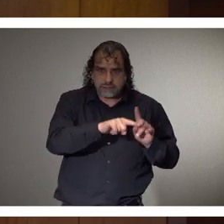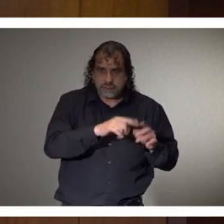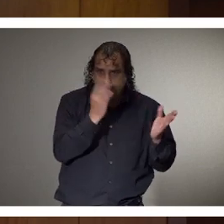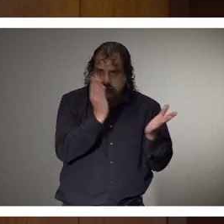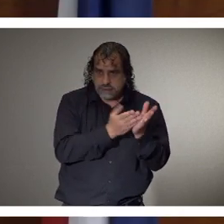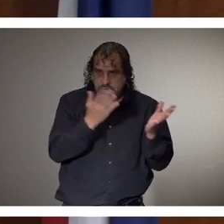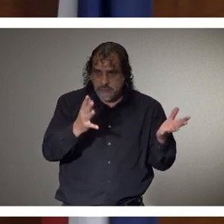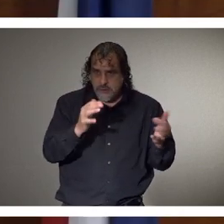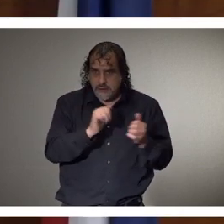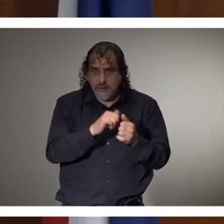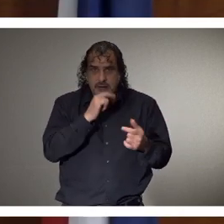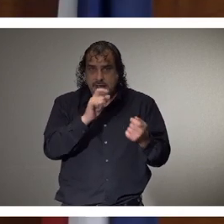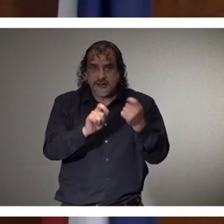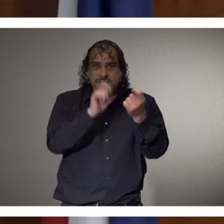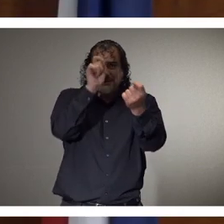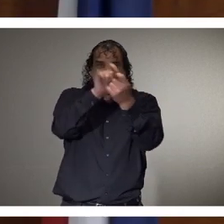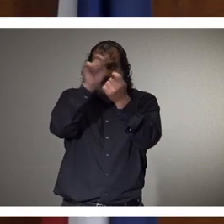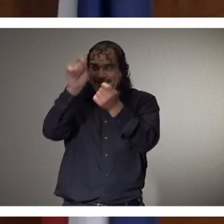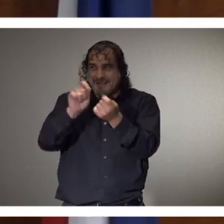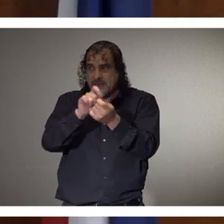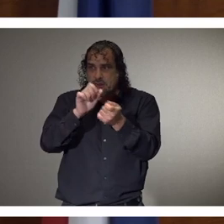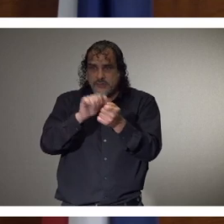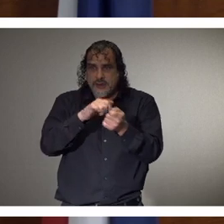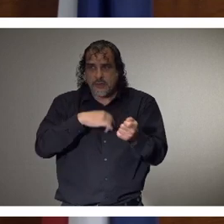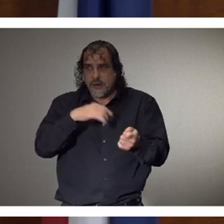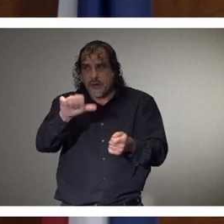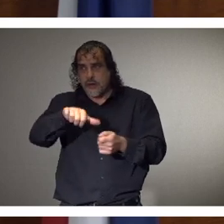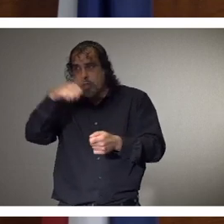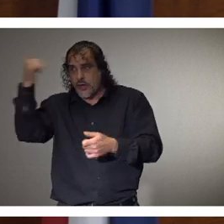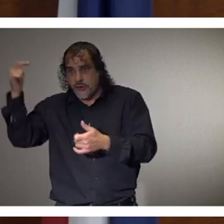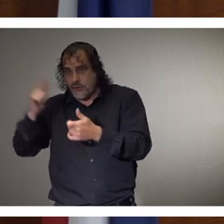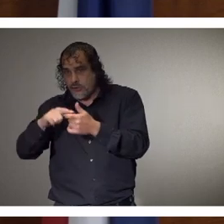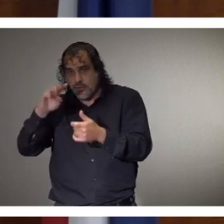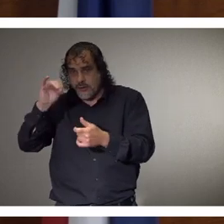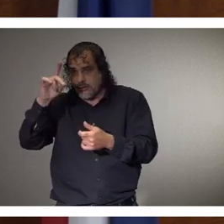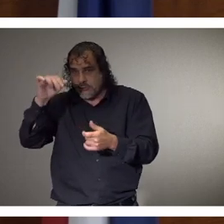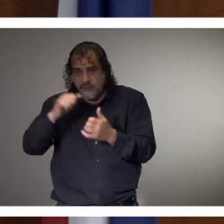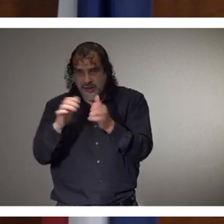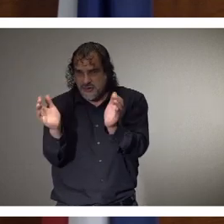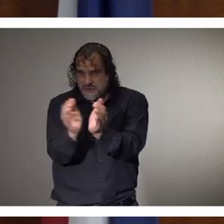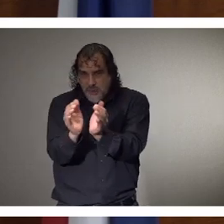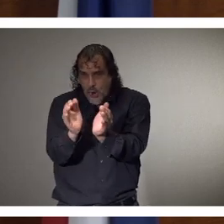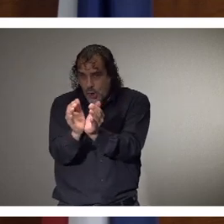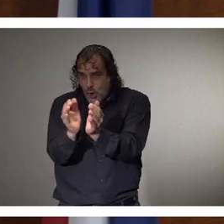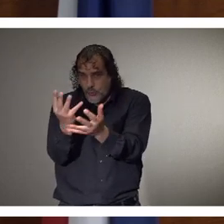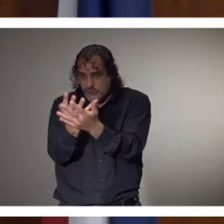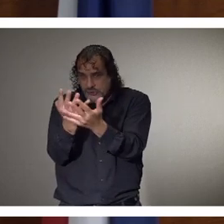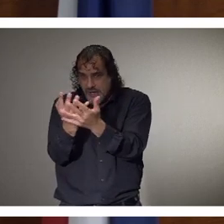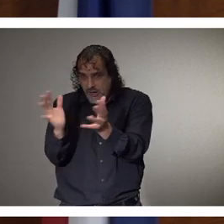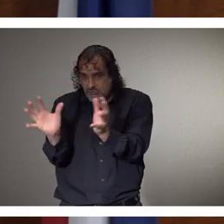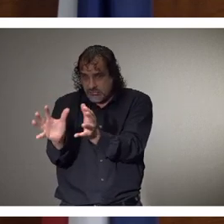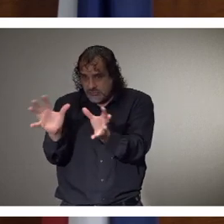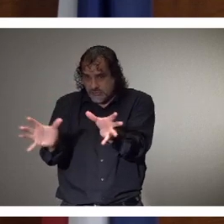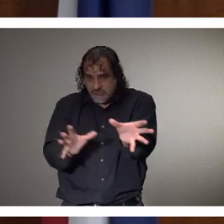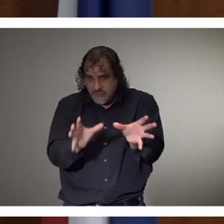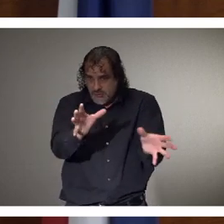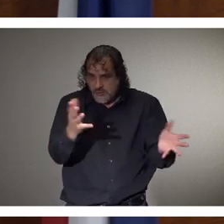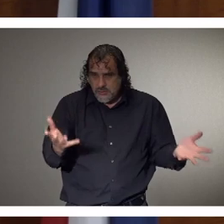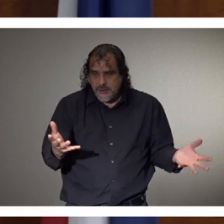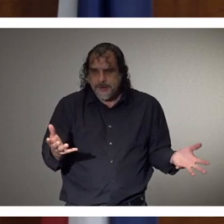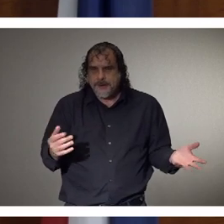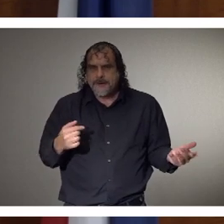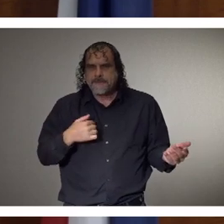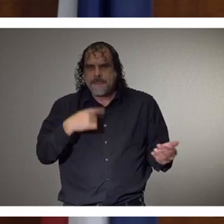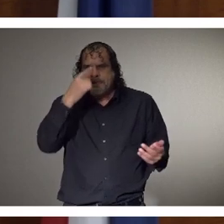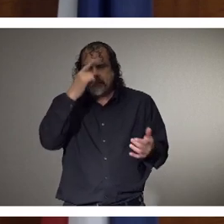specific facility. Does this mean they were at a satellite facility associated with the DOC? As I understand it, and I will confirm this, but as I understand it, they were